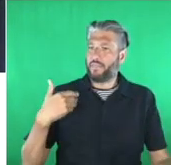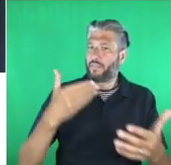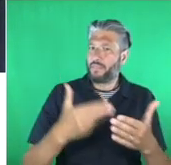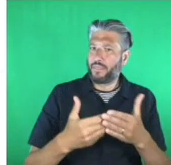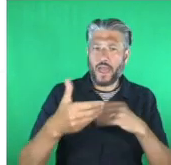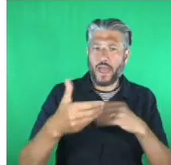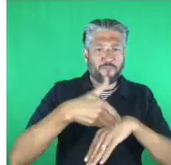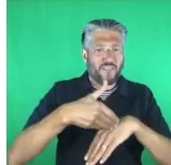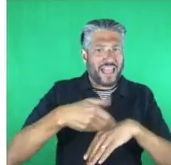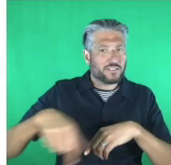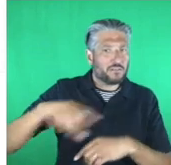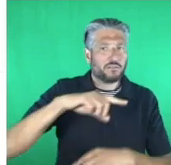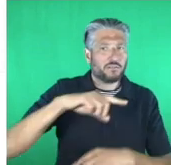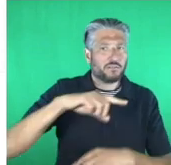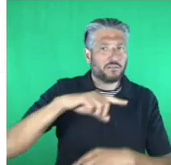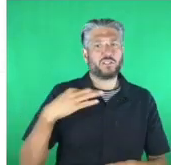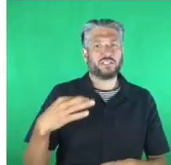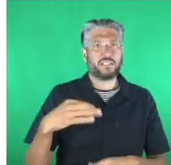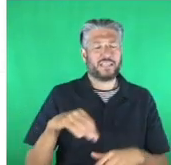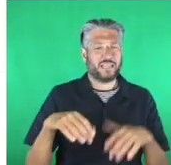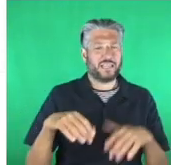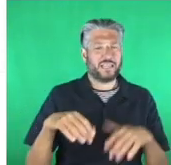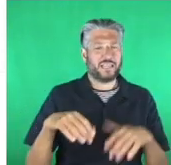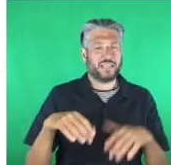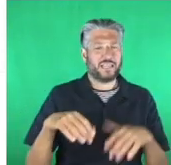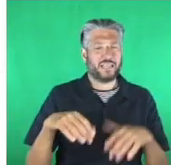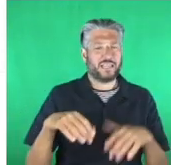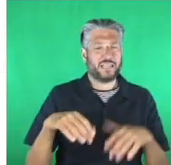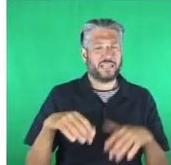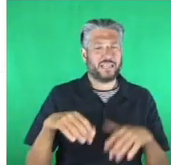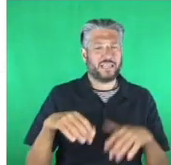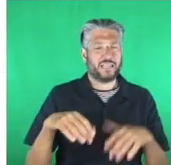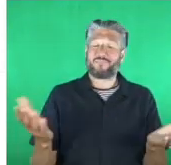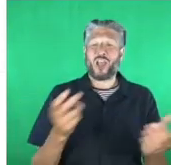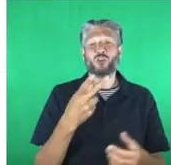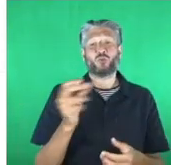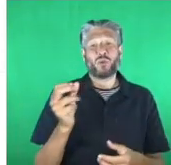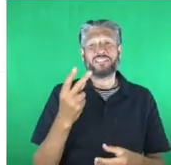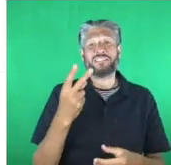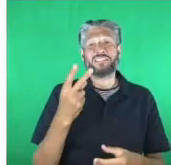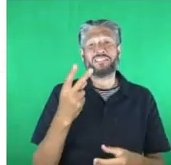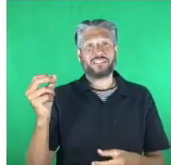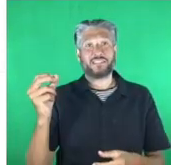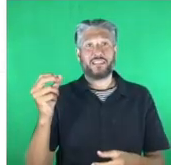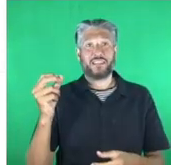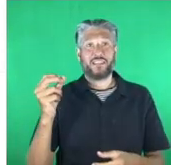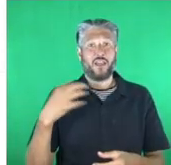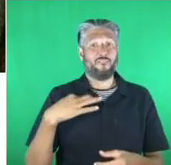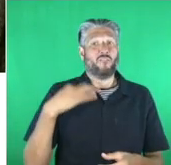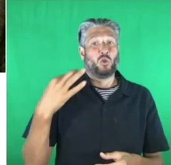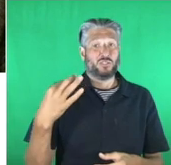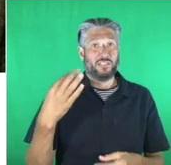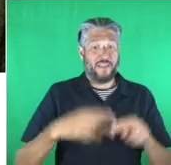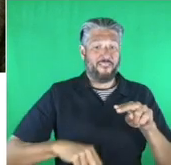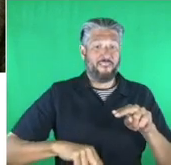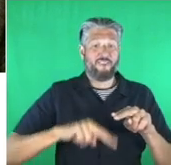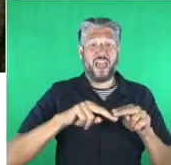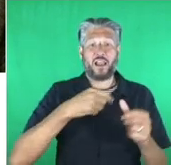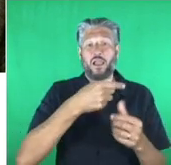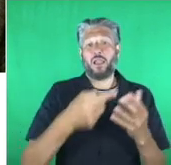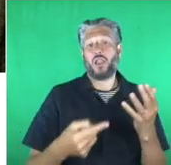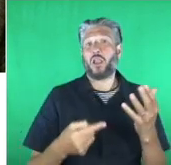and so the 2020 Tech for Good Digital Volunteer Award finalists are Greg Ball